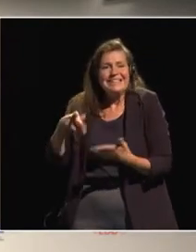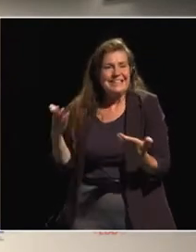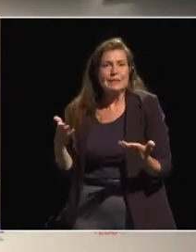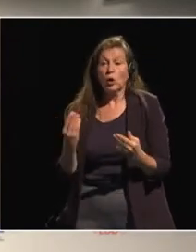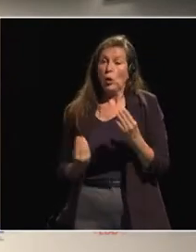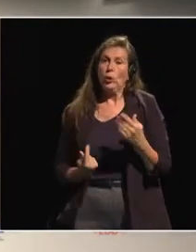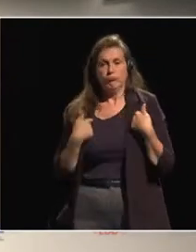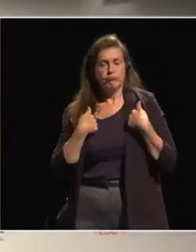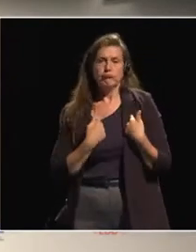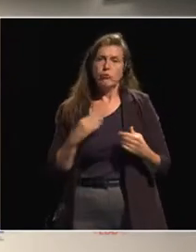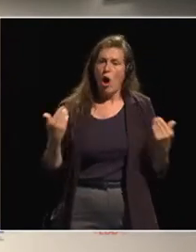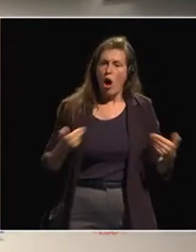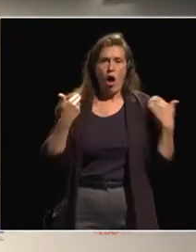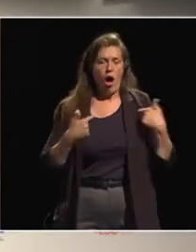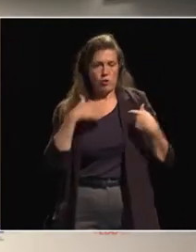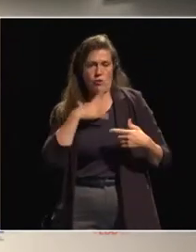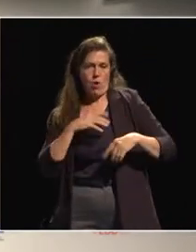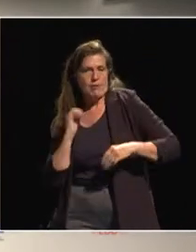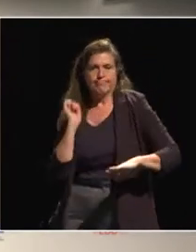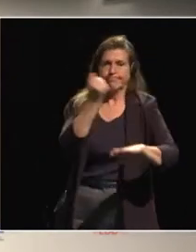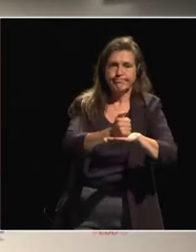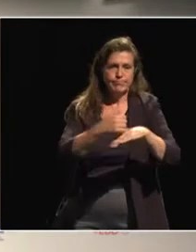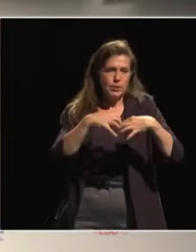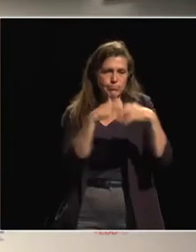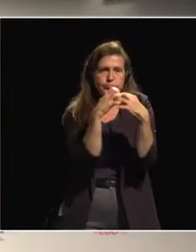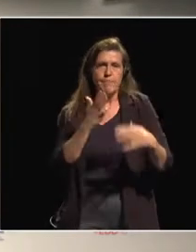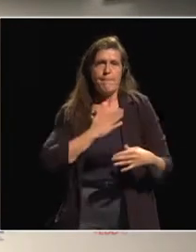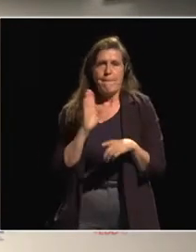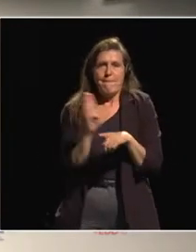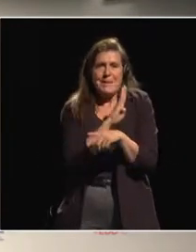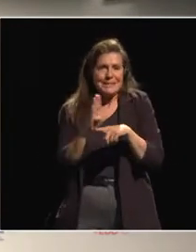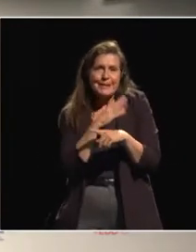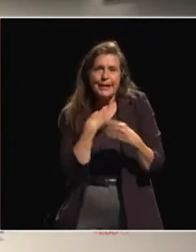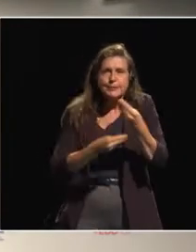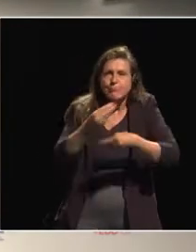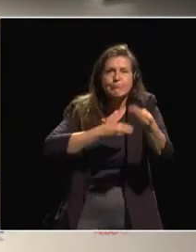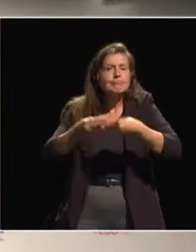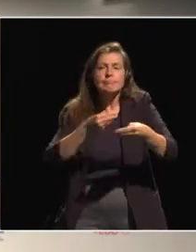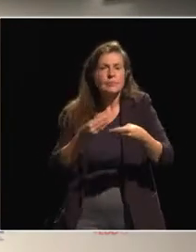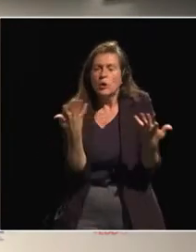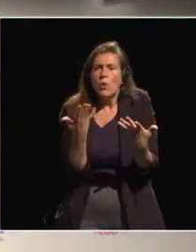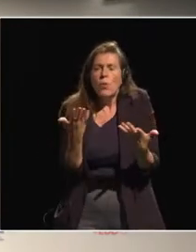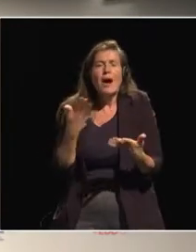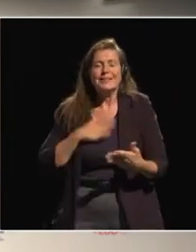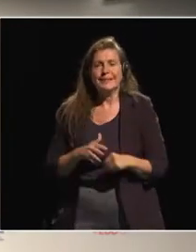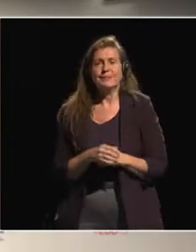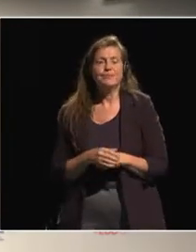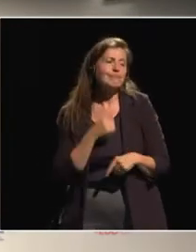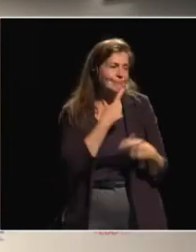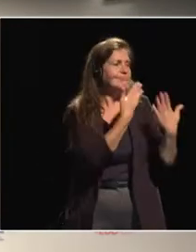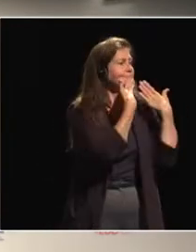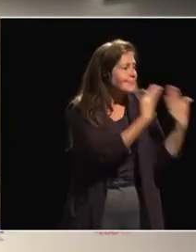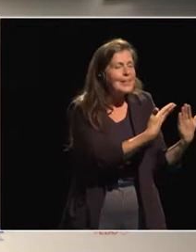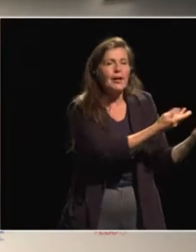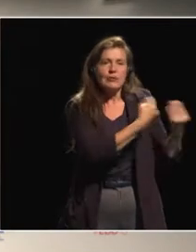need in order to expand their business or to start up their business? Okay, thank you so much for the question.